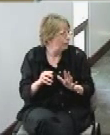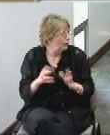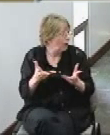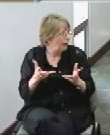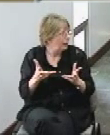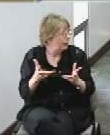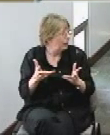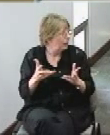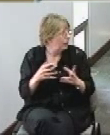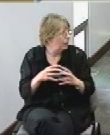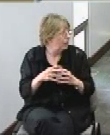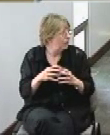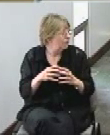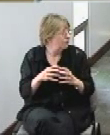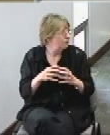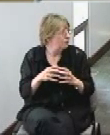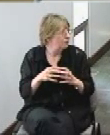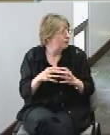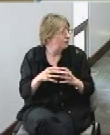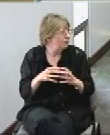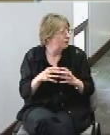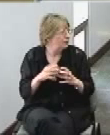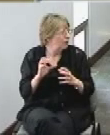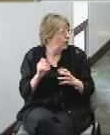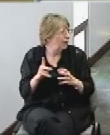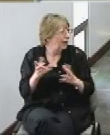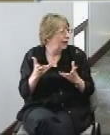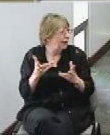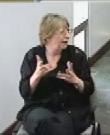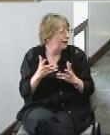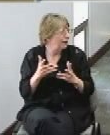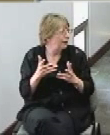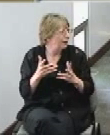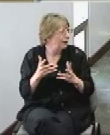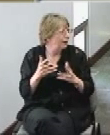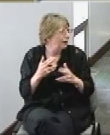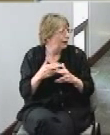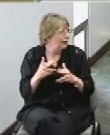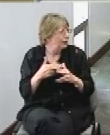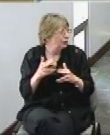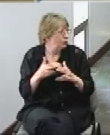okay here it is just a short